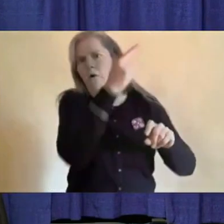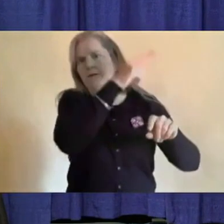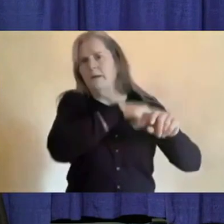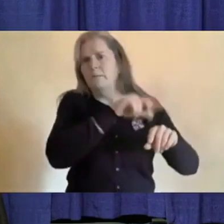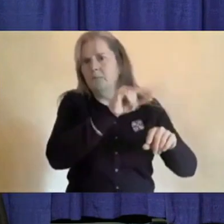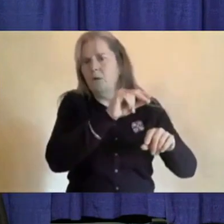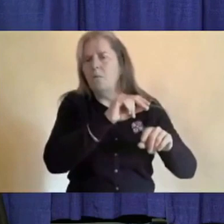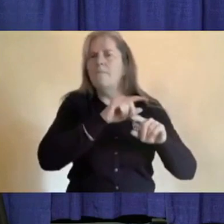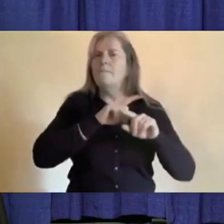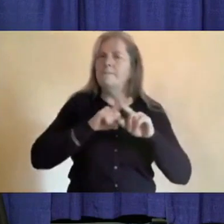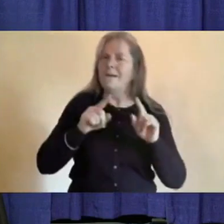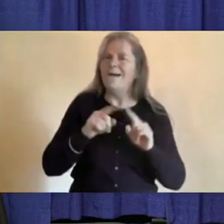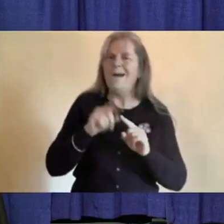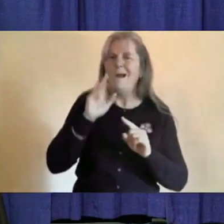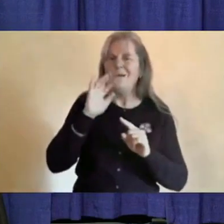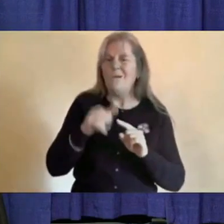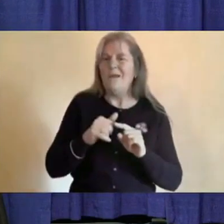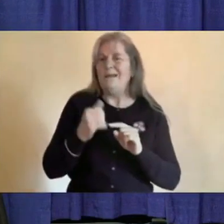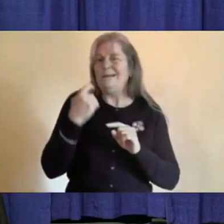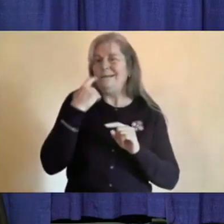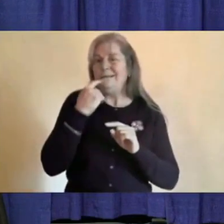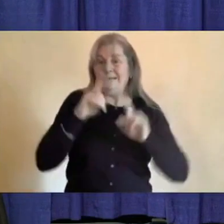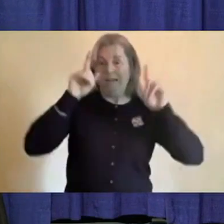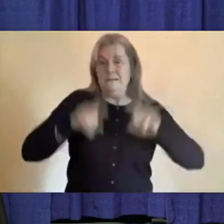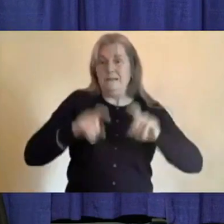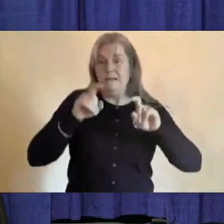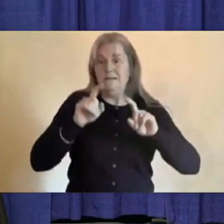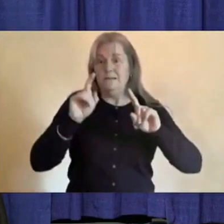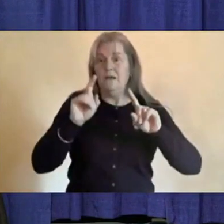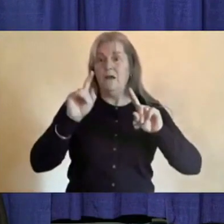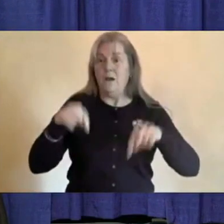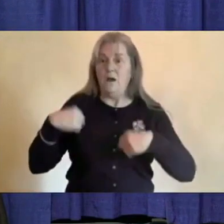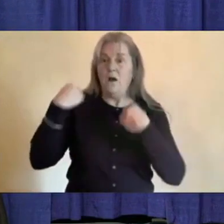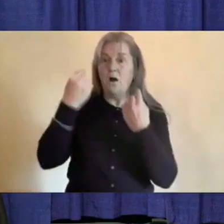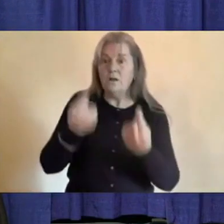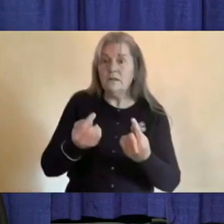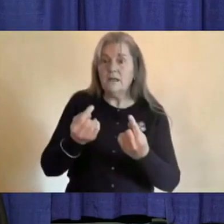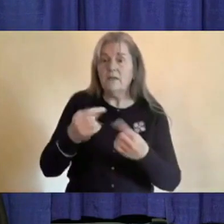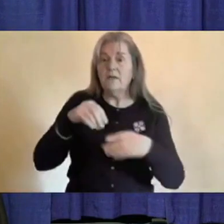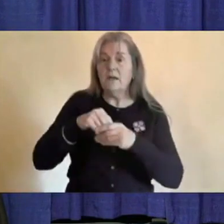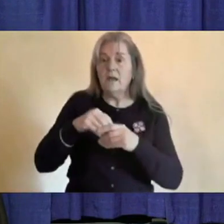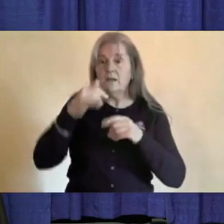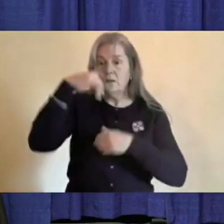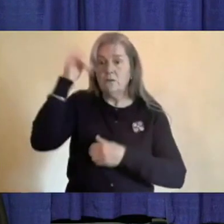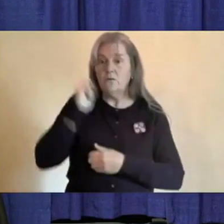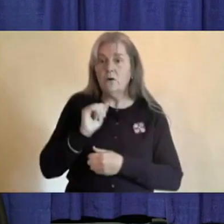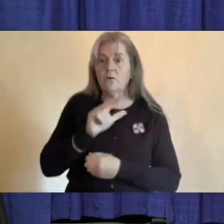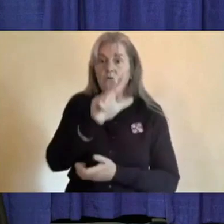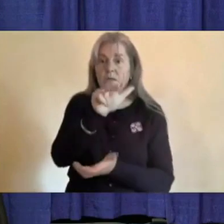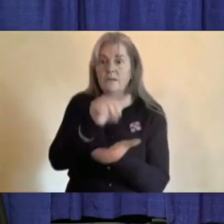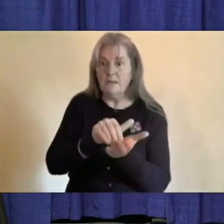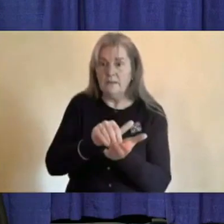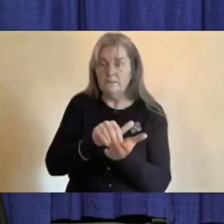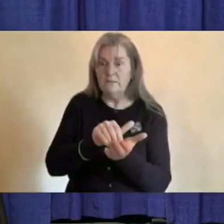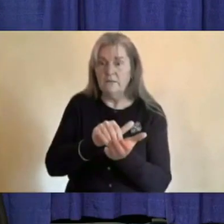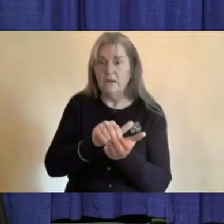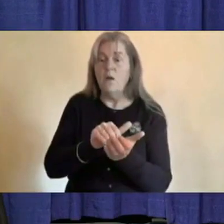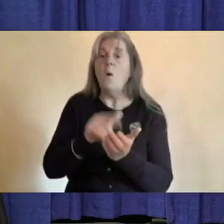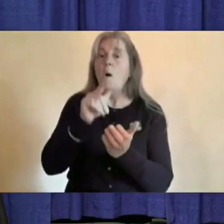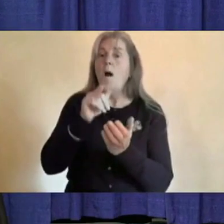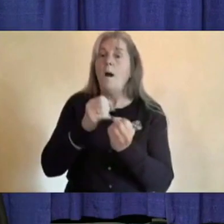surpassed 3,000 people testing in the territory for an overall positivity rate of about 0.5%.